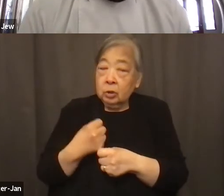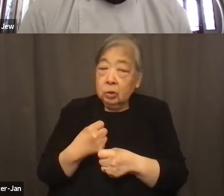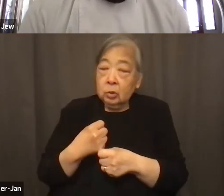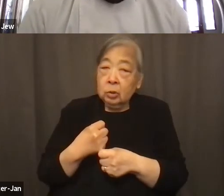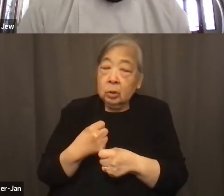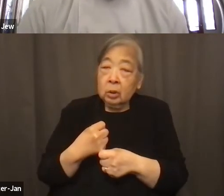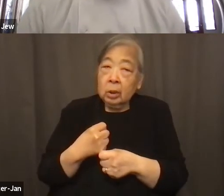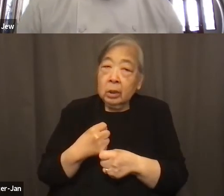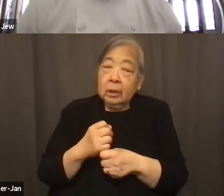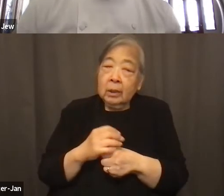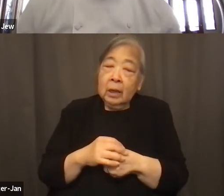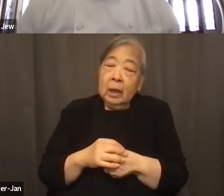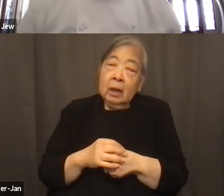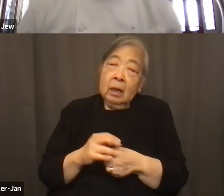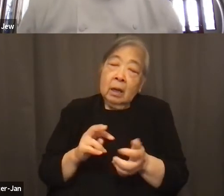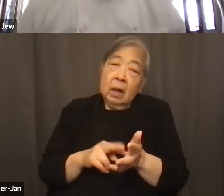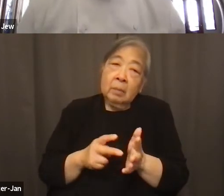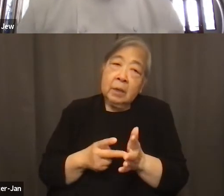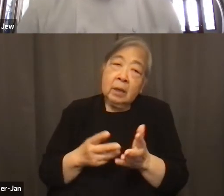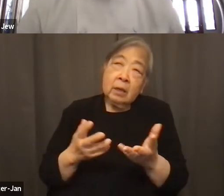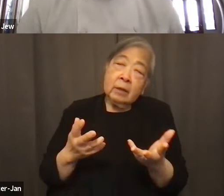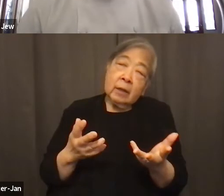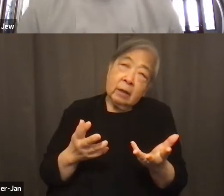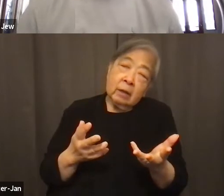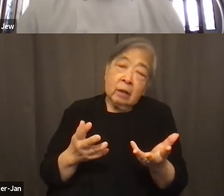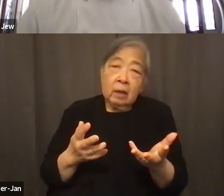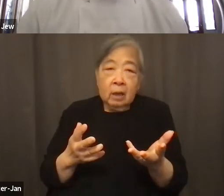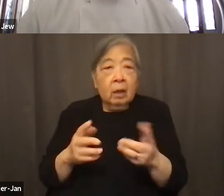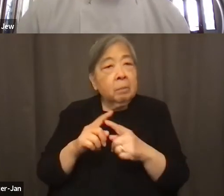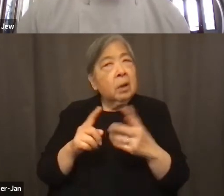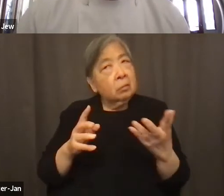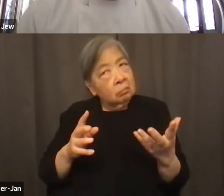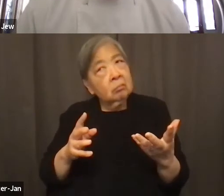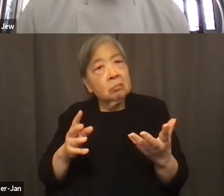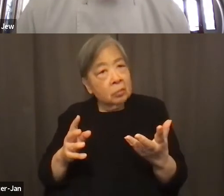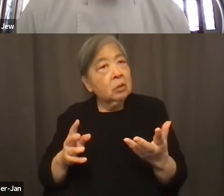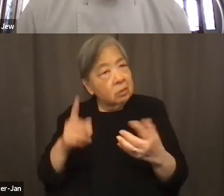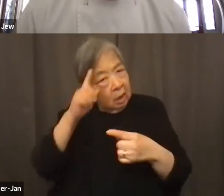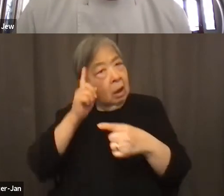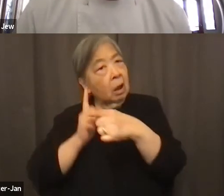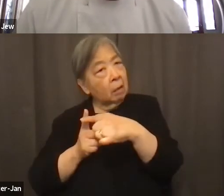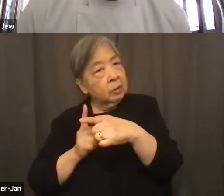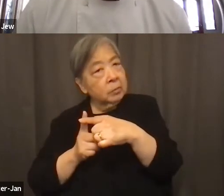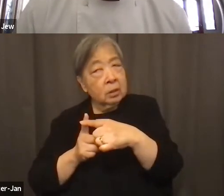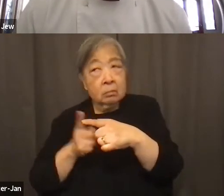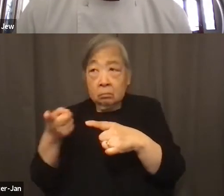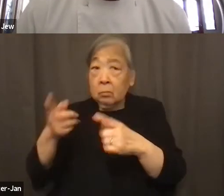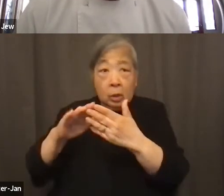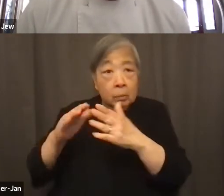But I mean, yeah, like kind of on the other other end of it, like there is some optimism and there's strength in the community.